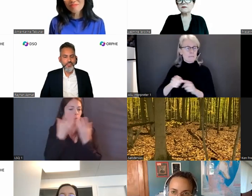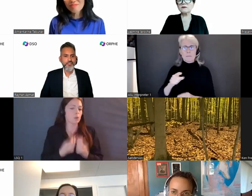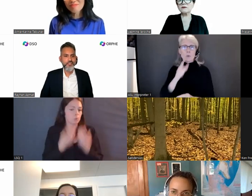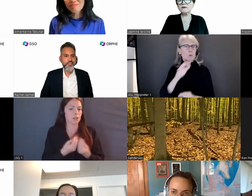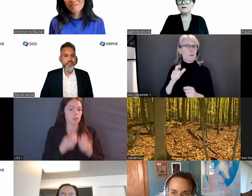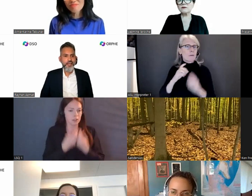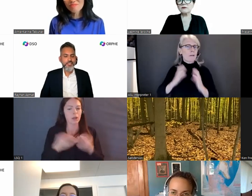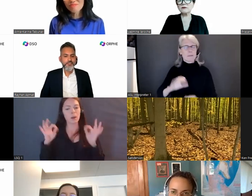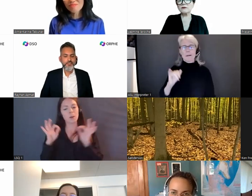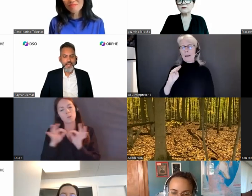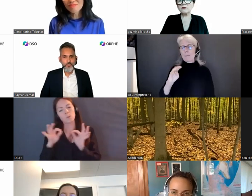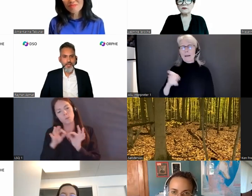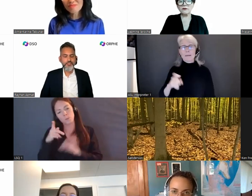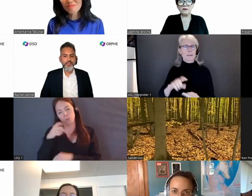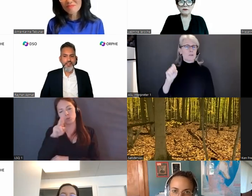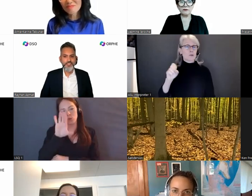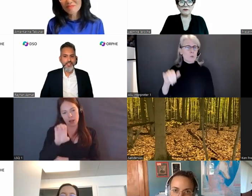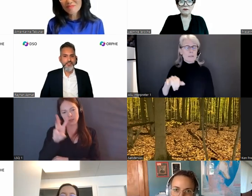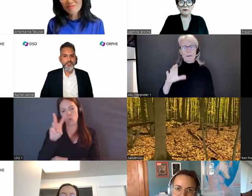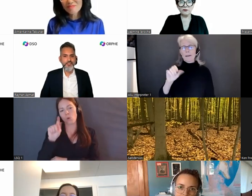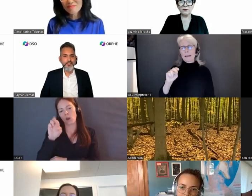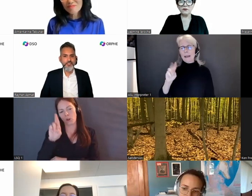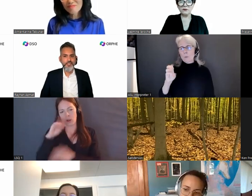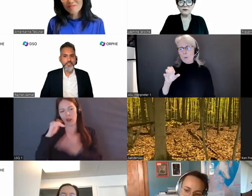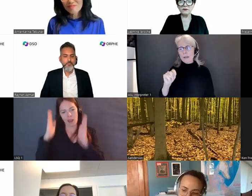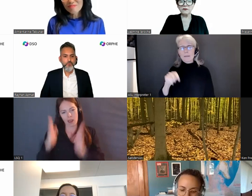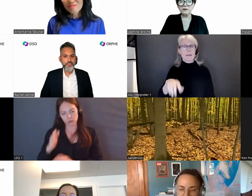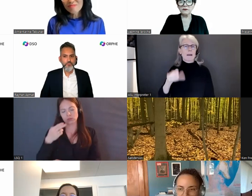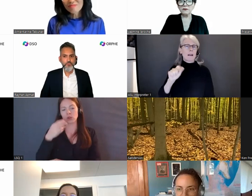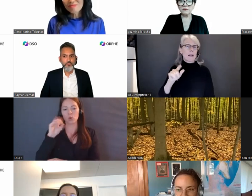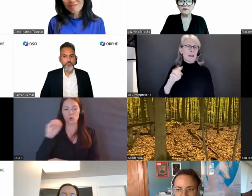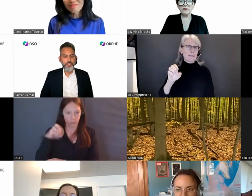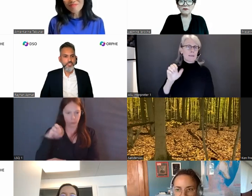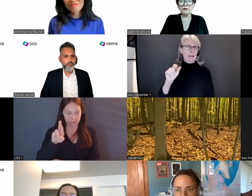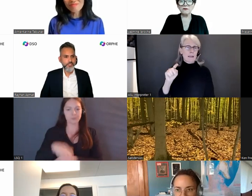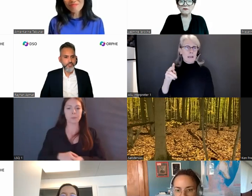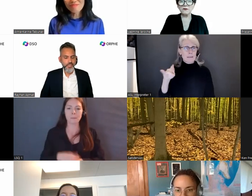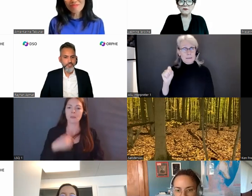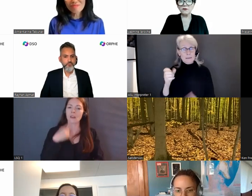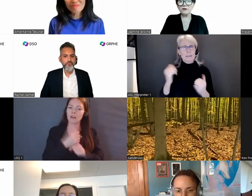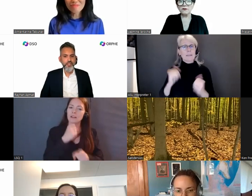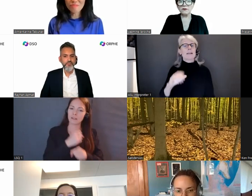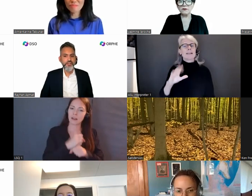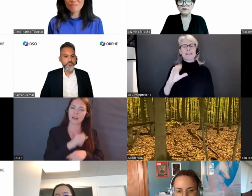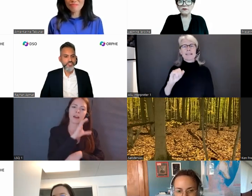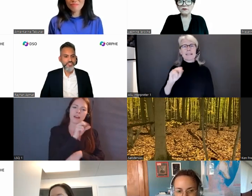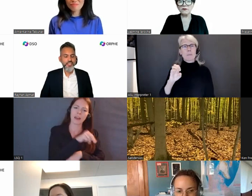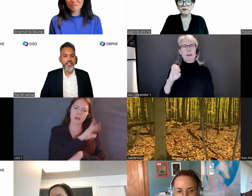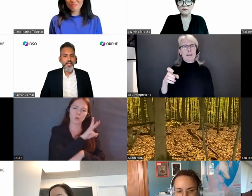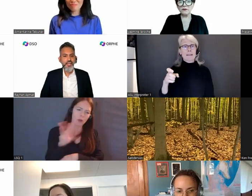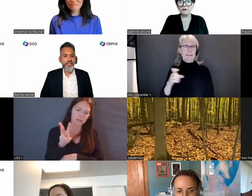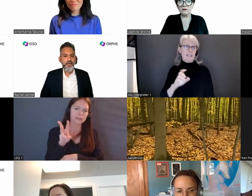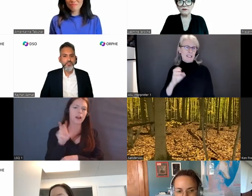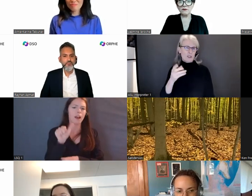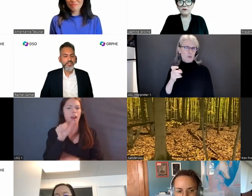Sony and CanWest and Alliance Atlantis and then progressed through Cineplex Entertainment where I've held various positions